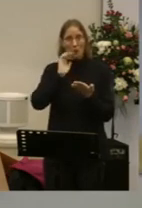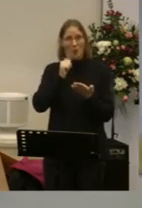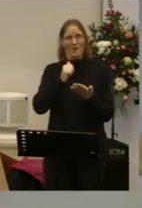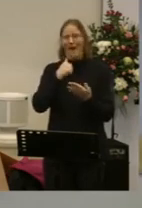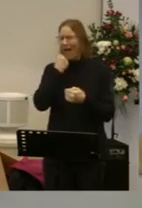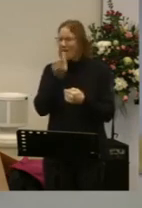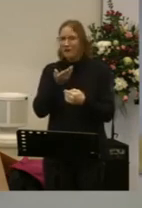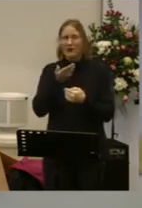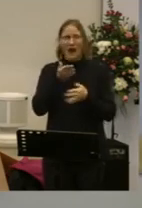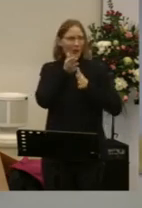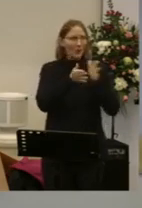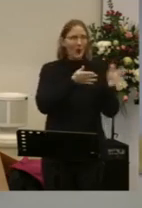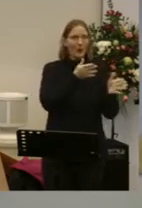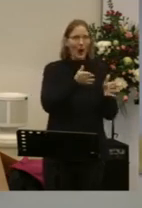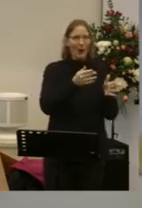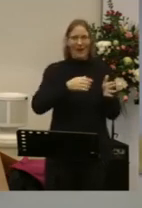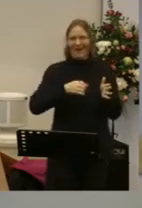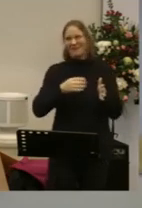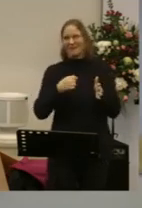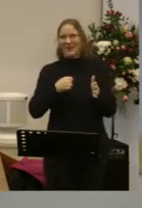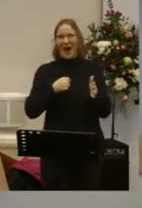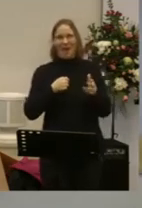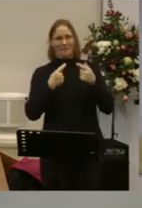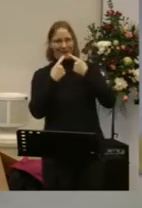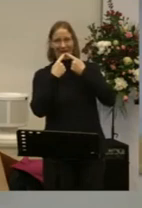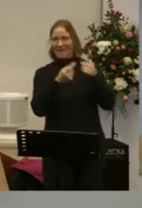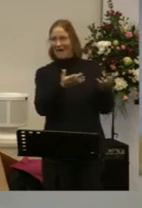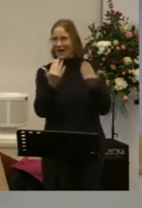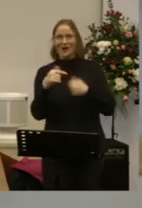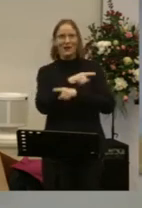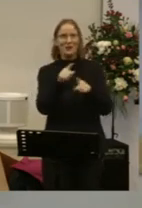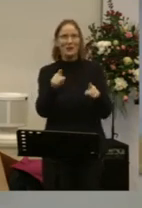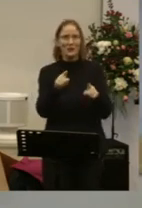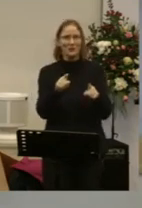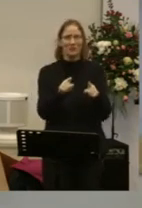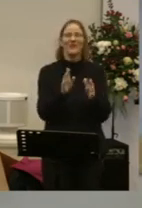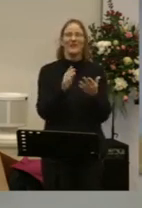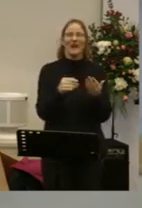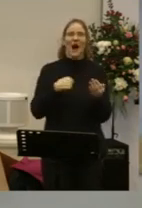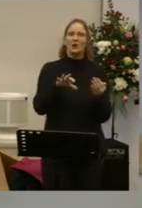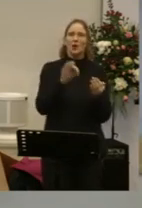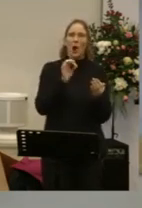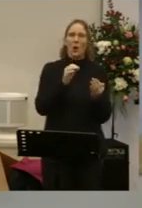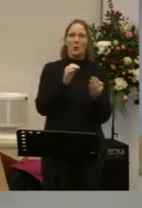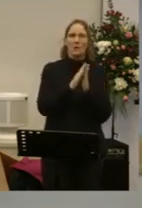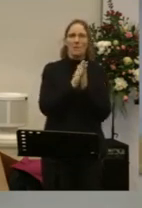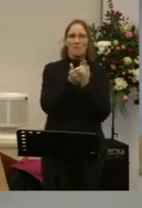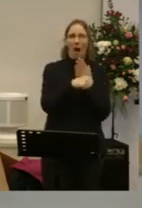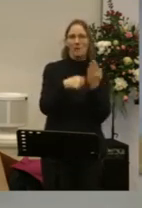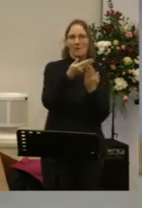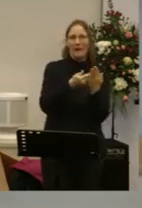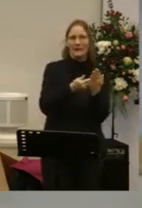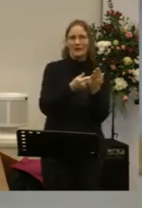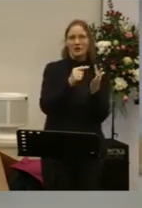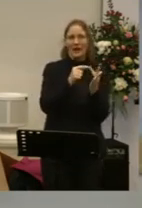I'm going to do a bit of evangelism on you, if you like And that's why I've chosen Ephesians 1 this morning One of the greatest